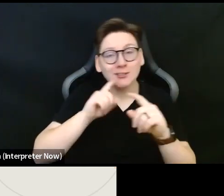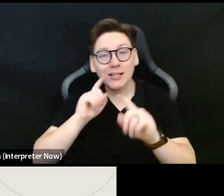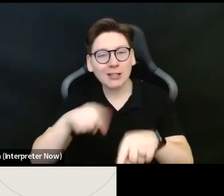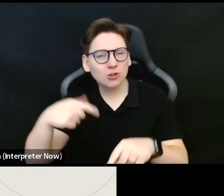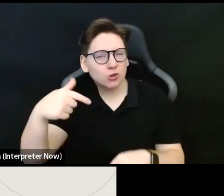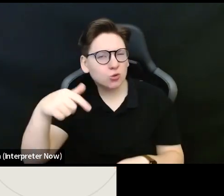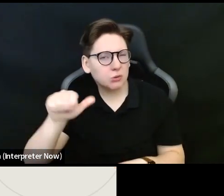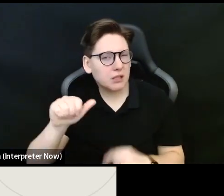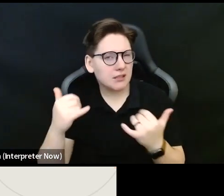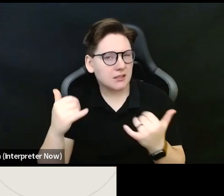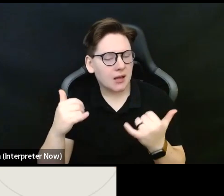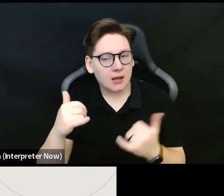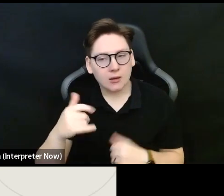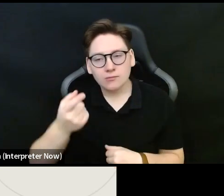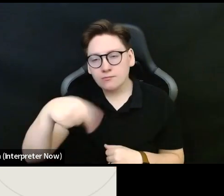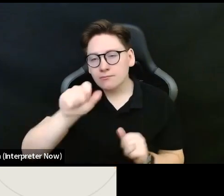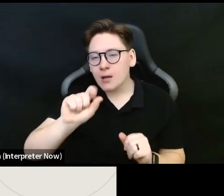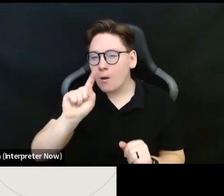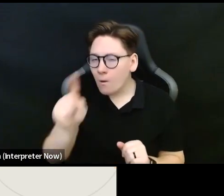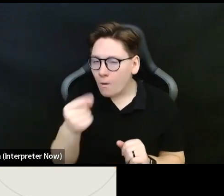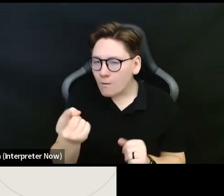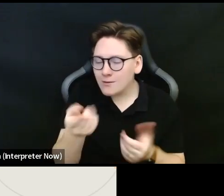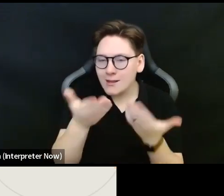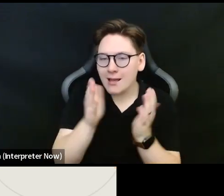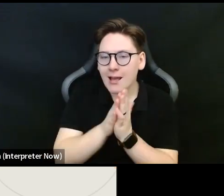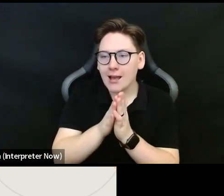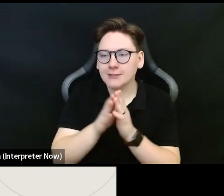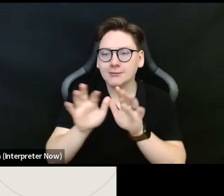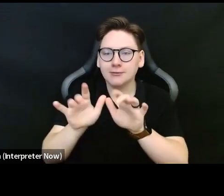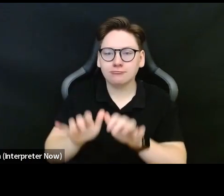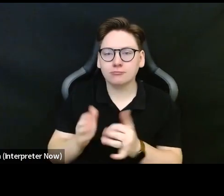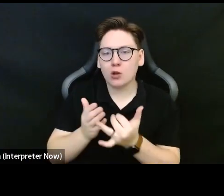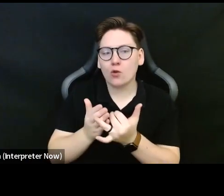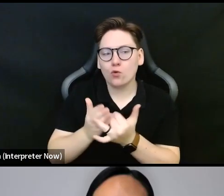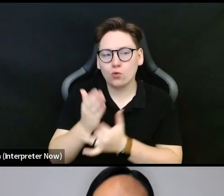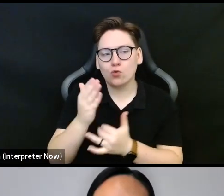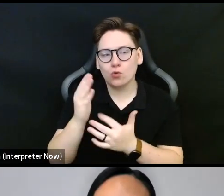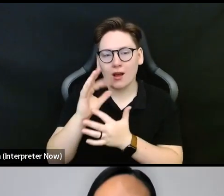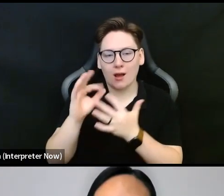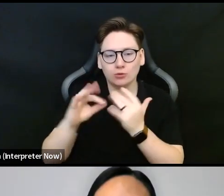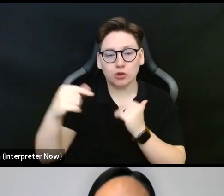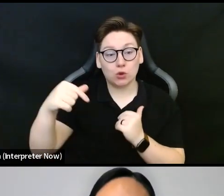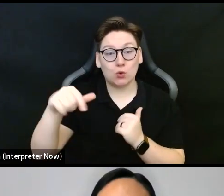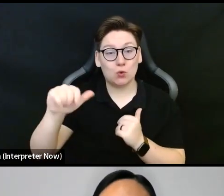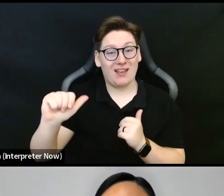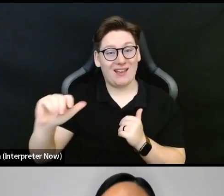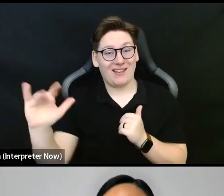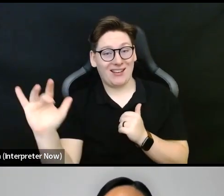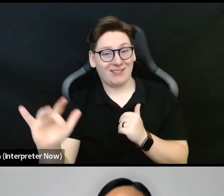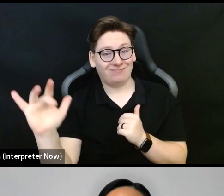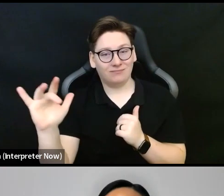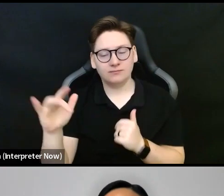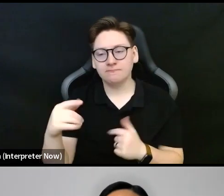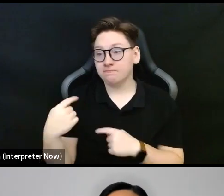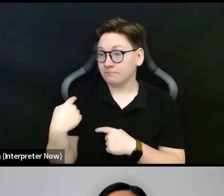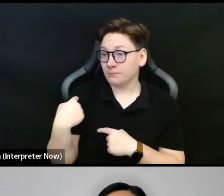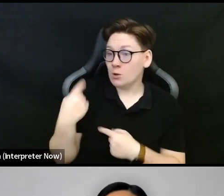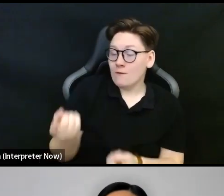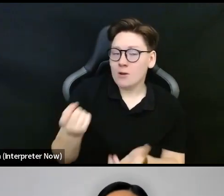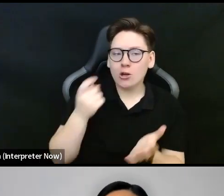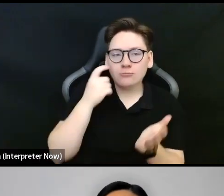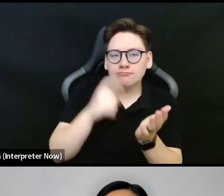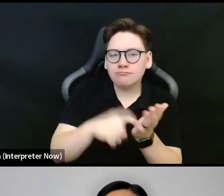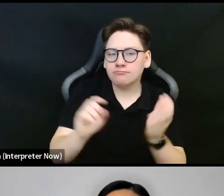I believe you can only ask them through the Q&A feature. I don't see any yet,